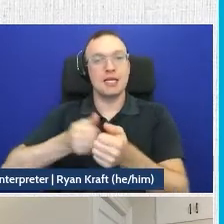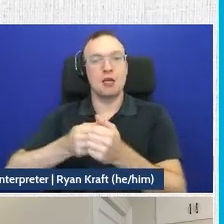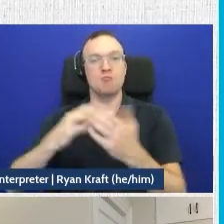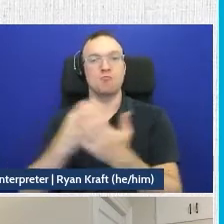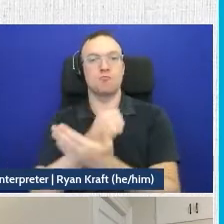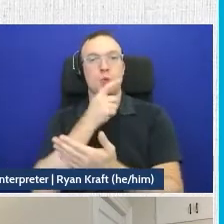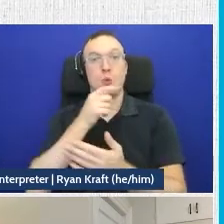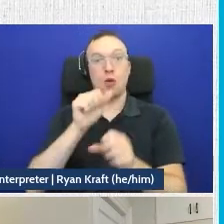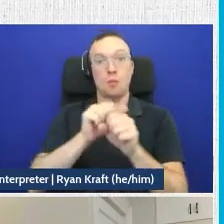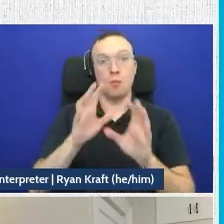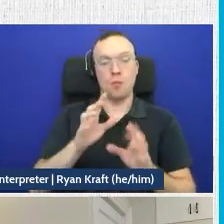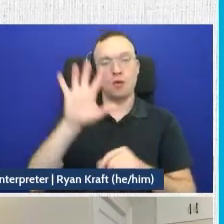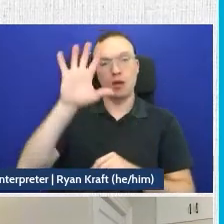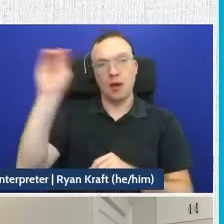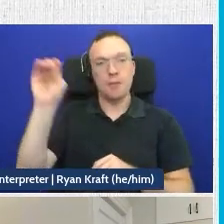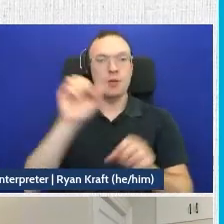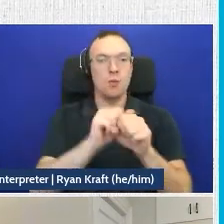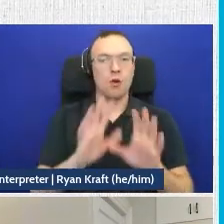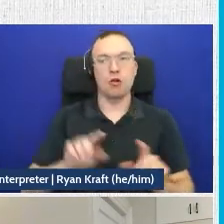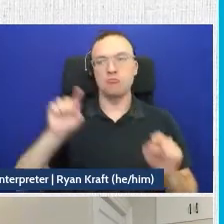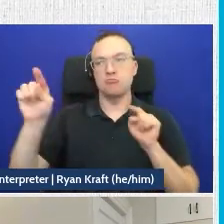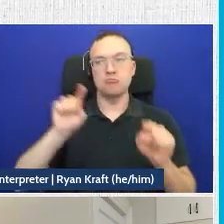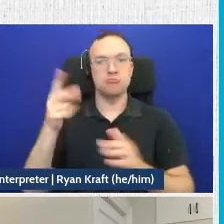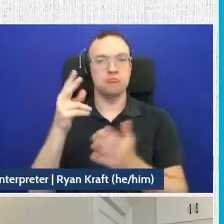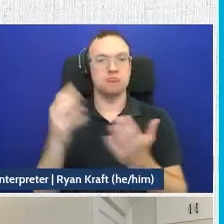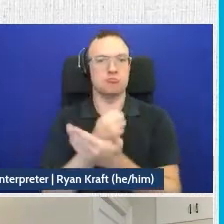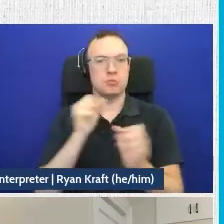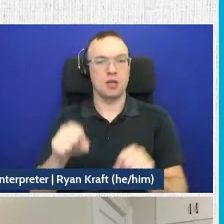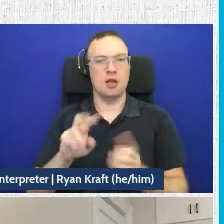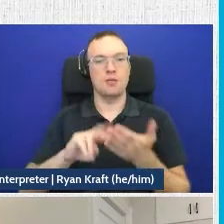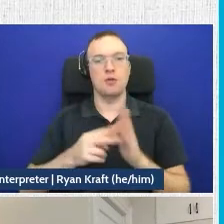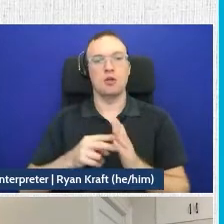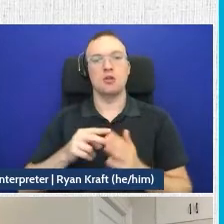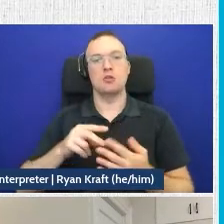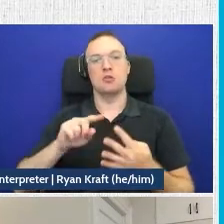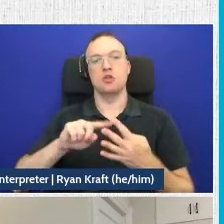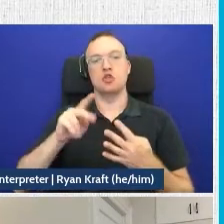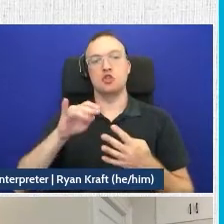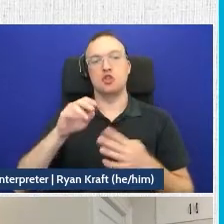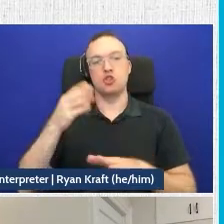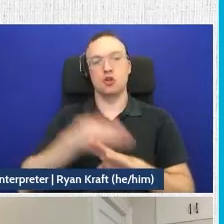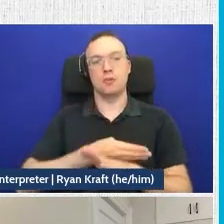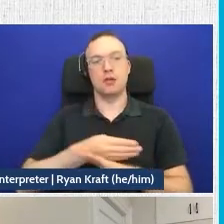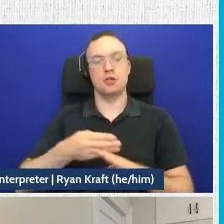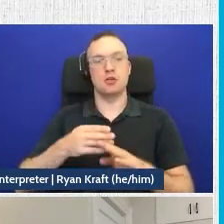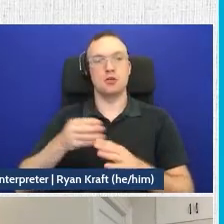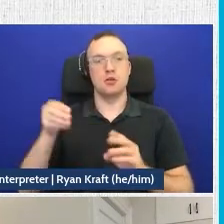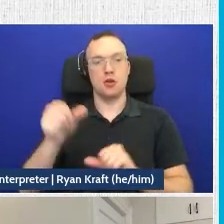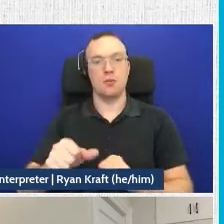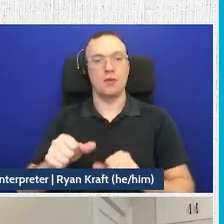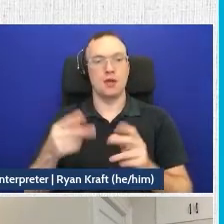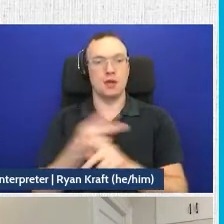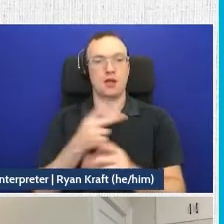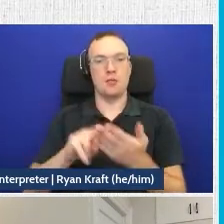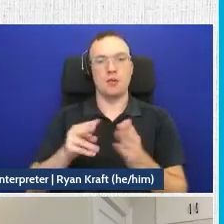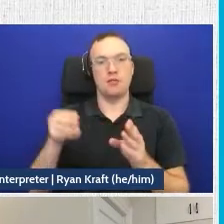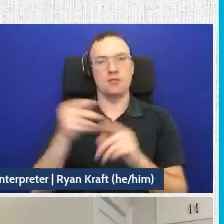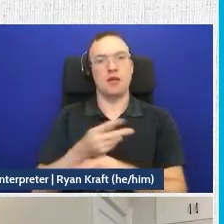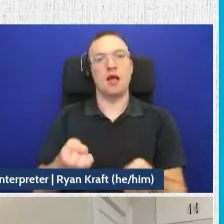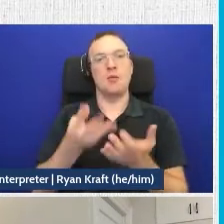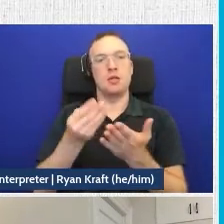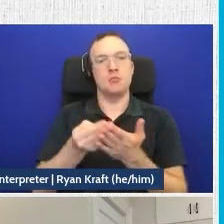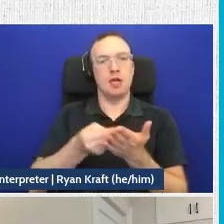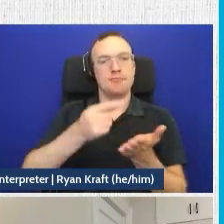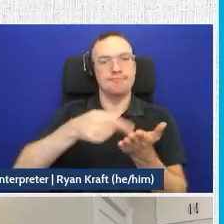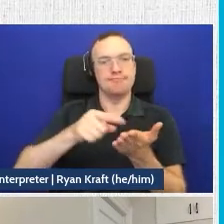employers and by workers. So we have our termination compensation calculator, which can calculate how much compensation in dollar amounts